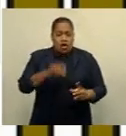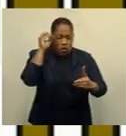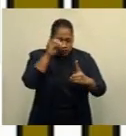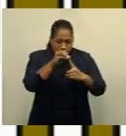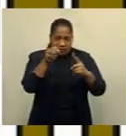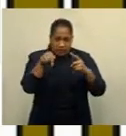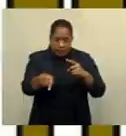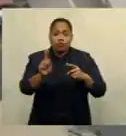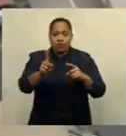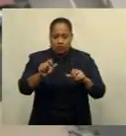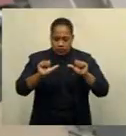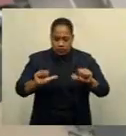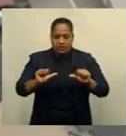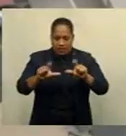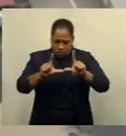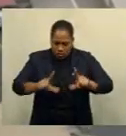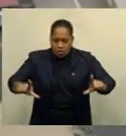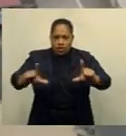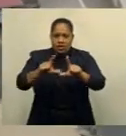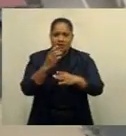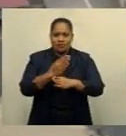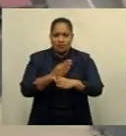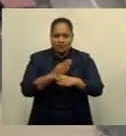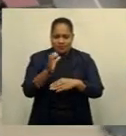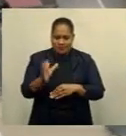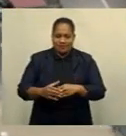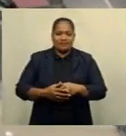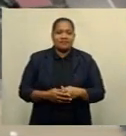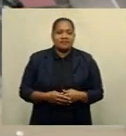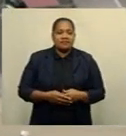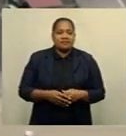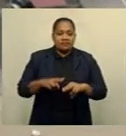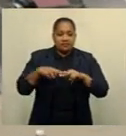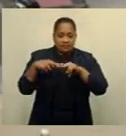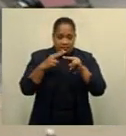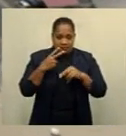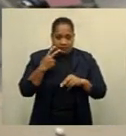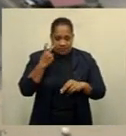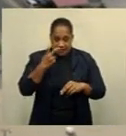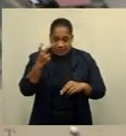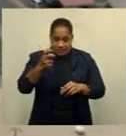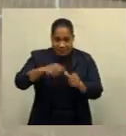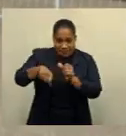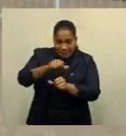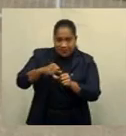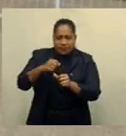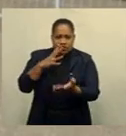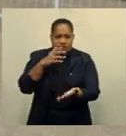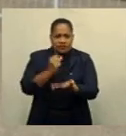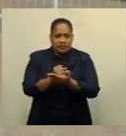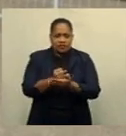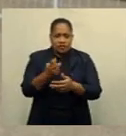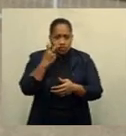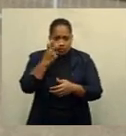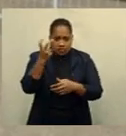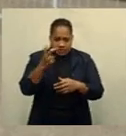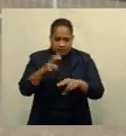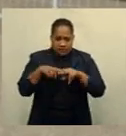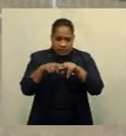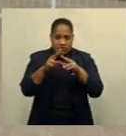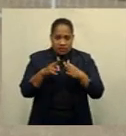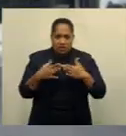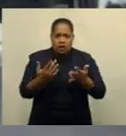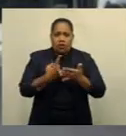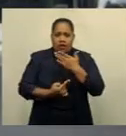employment. The Fiji Hotel and Tourism Association confirms that tourism in Fiji has been at a standstill for about 16